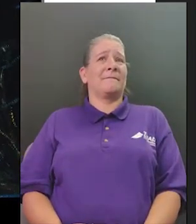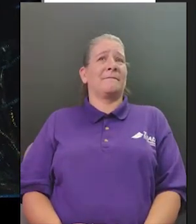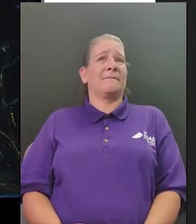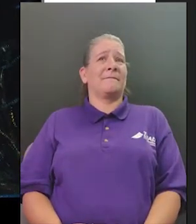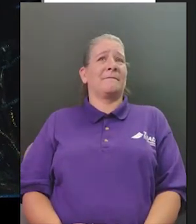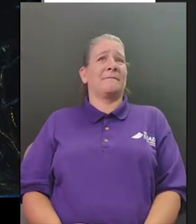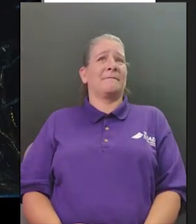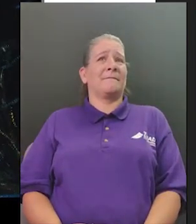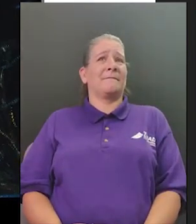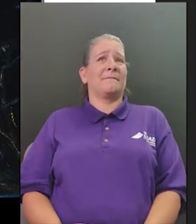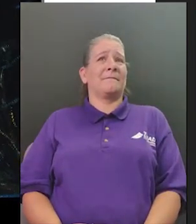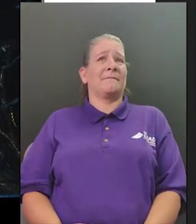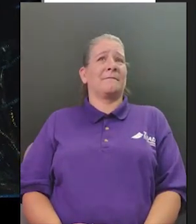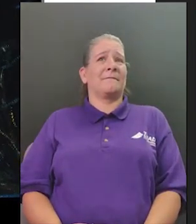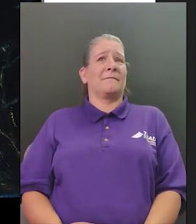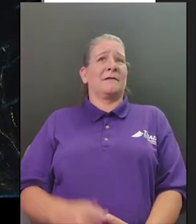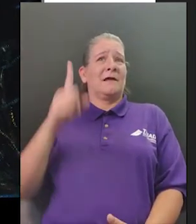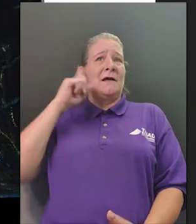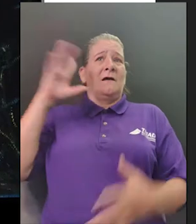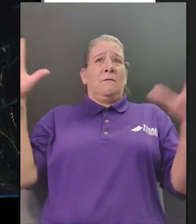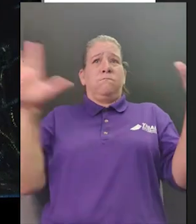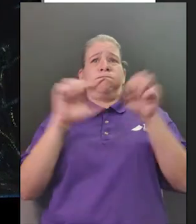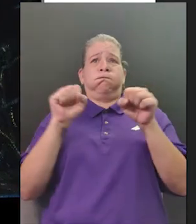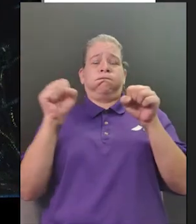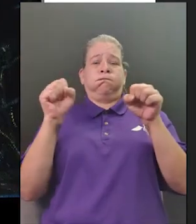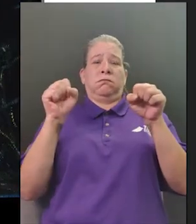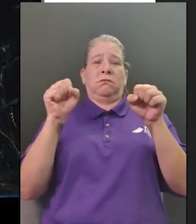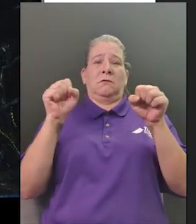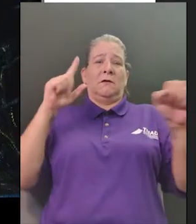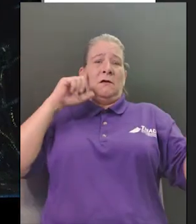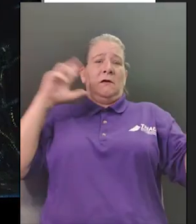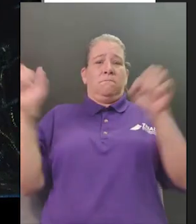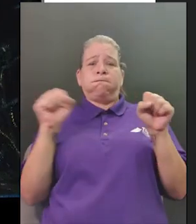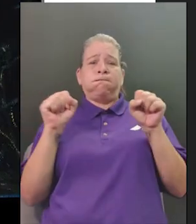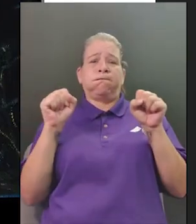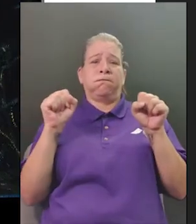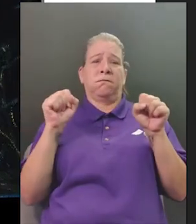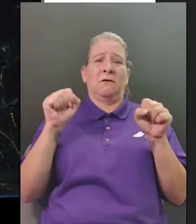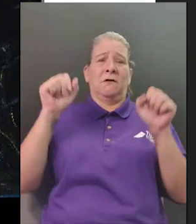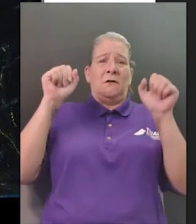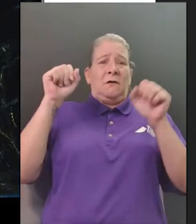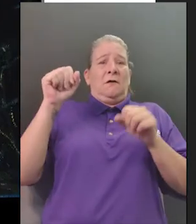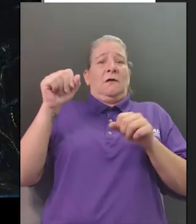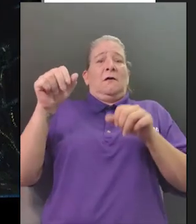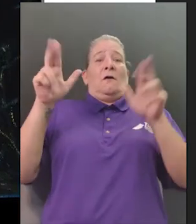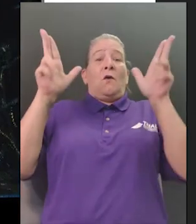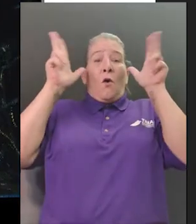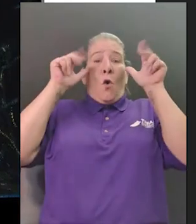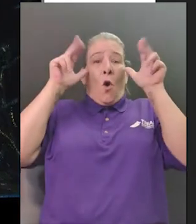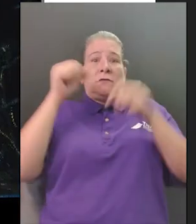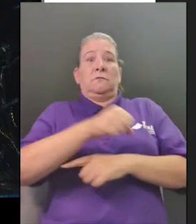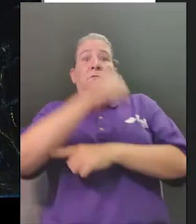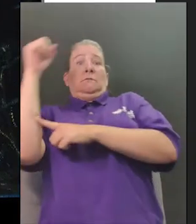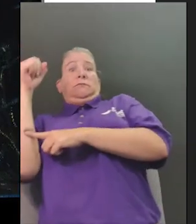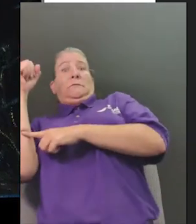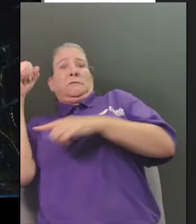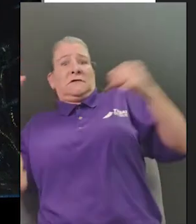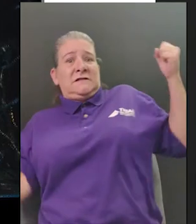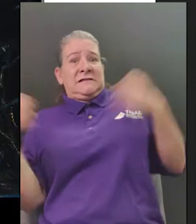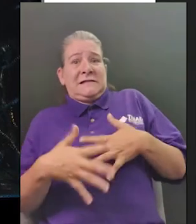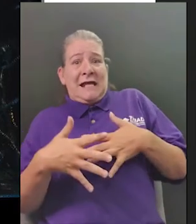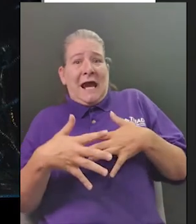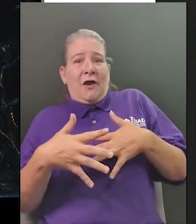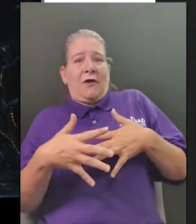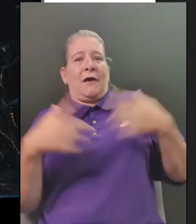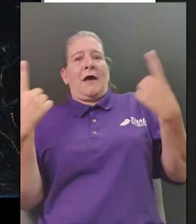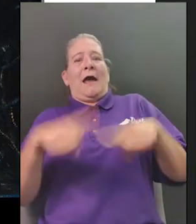star jerked back sibyl gripped the reins steady boy a deer suddenly leaped out and crossed